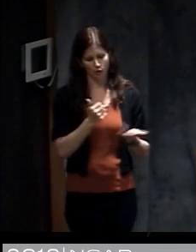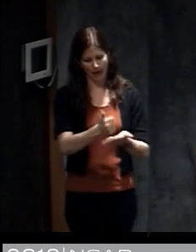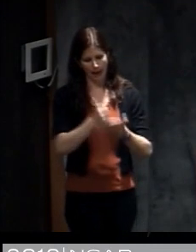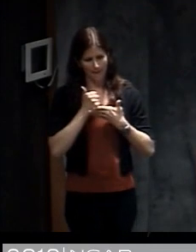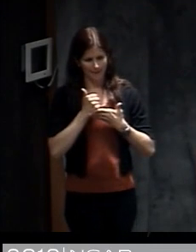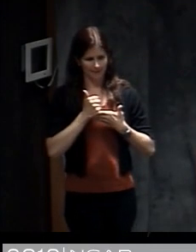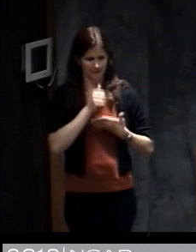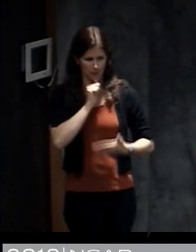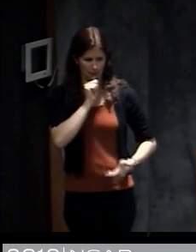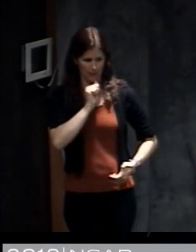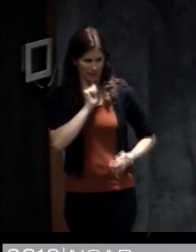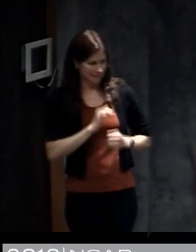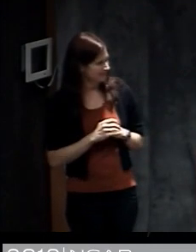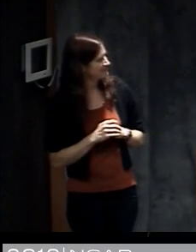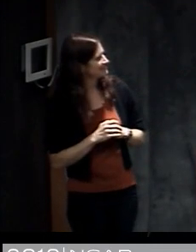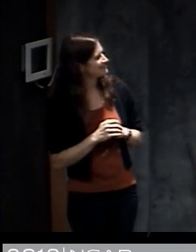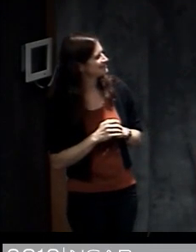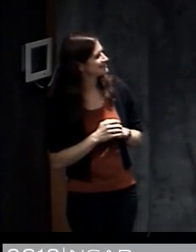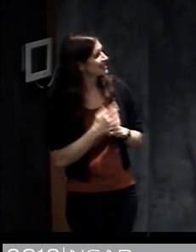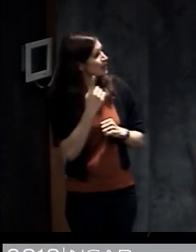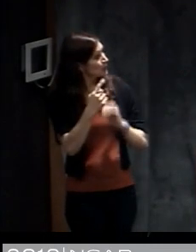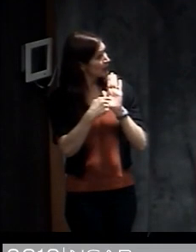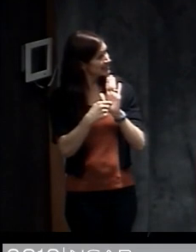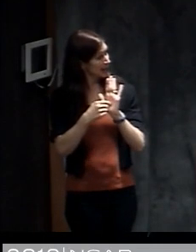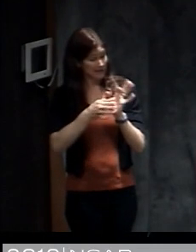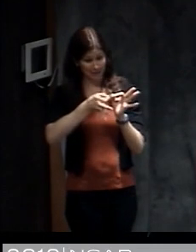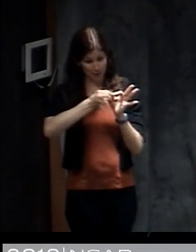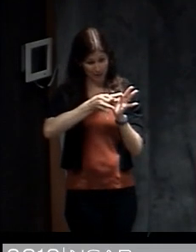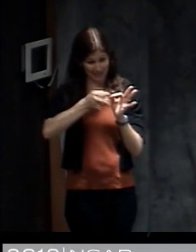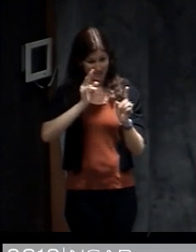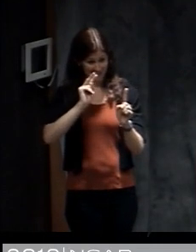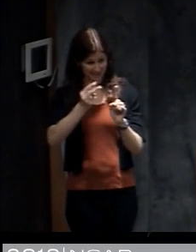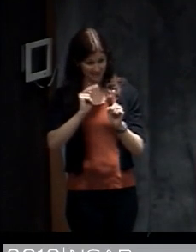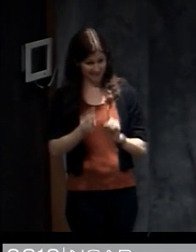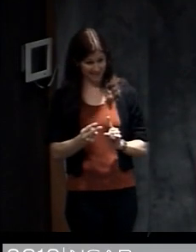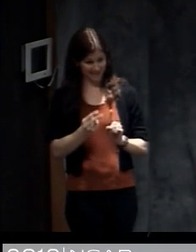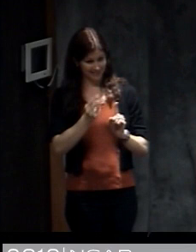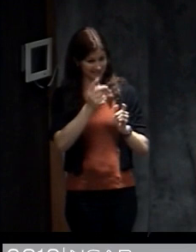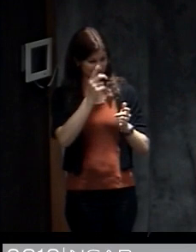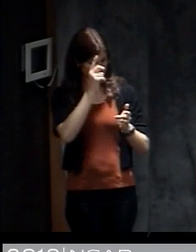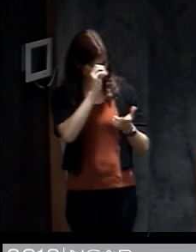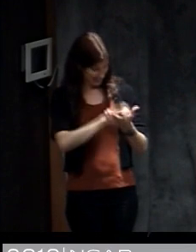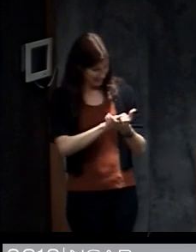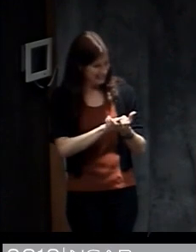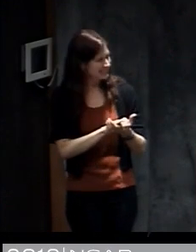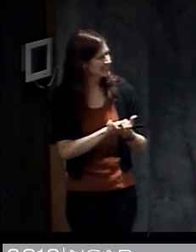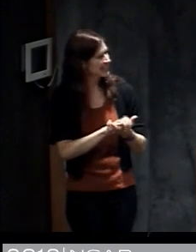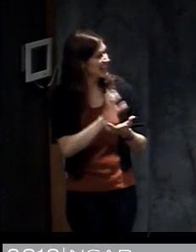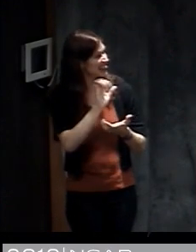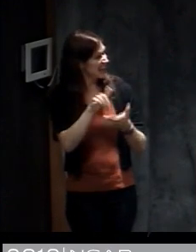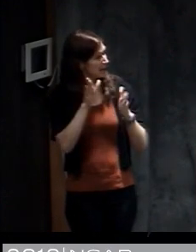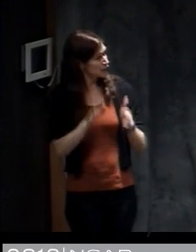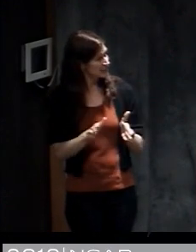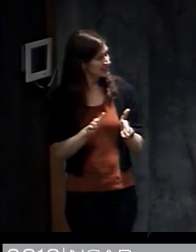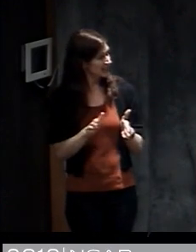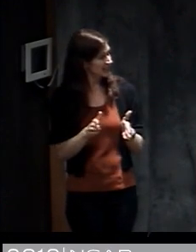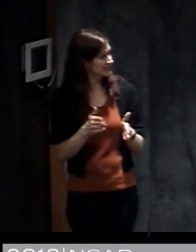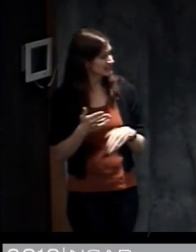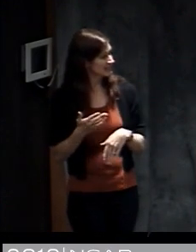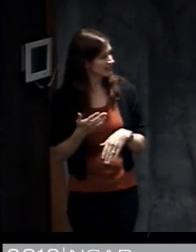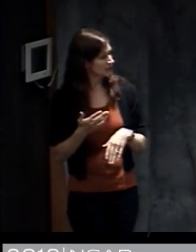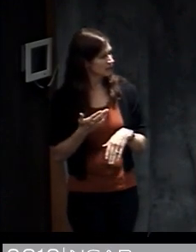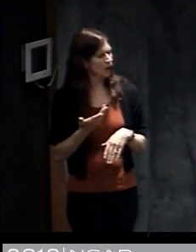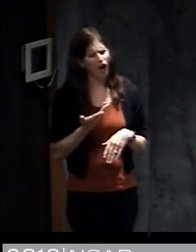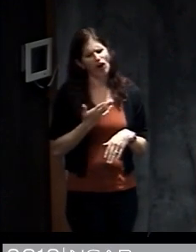And then I just have one example here, these interpretations, perceptions, and beliefs. But this is an example of a person who is saying, my block doesn't ever